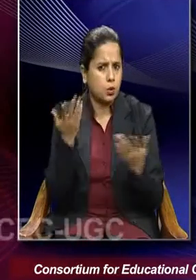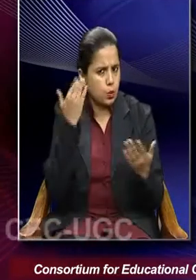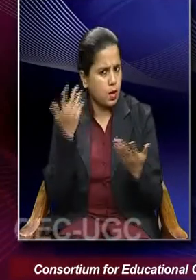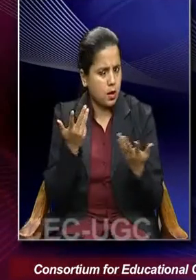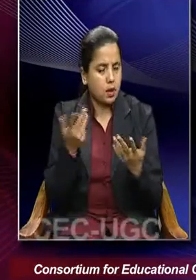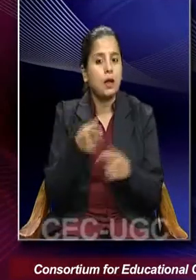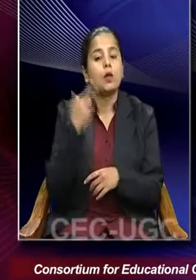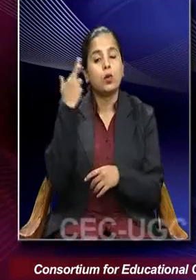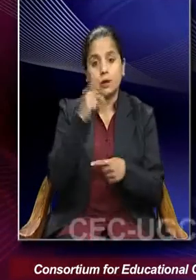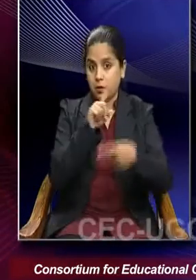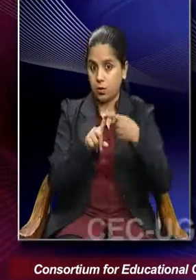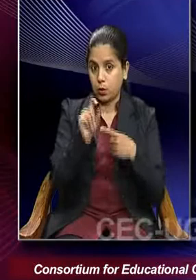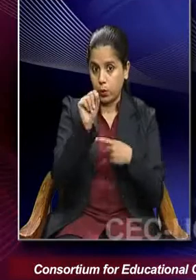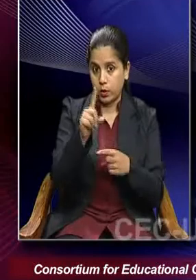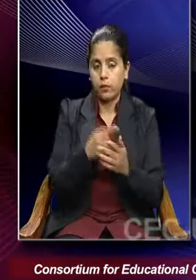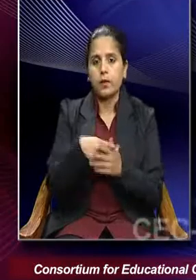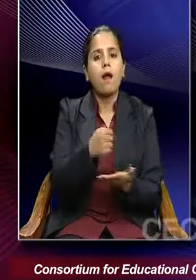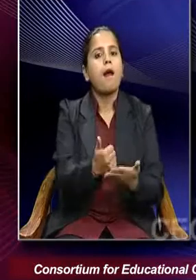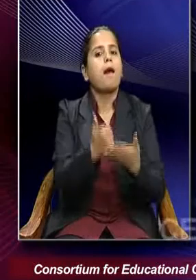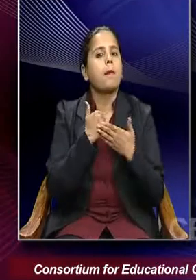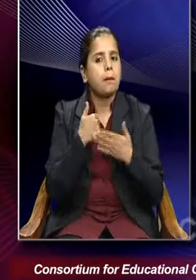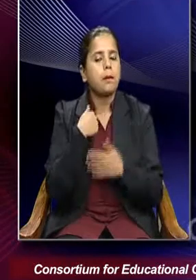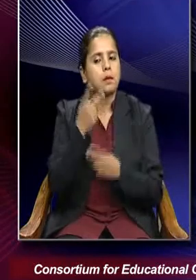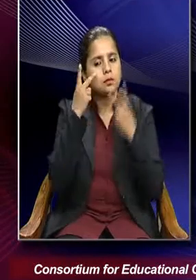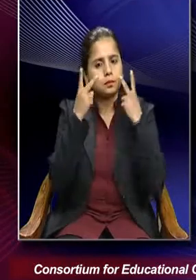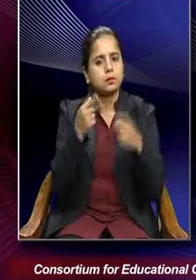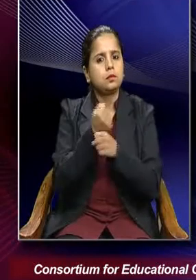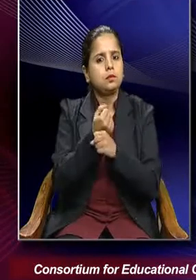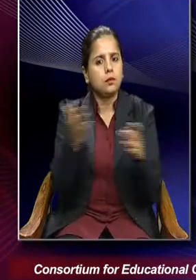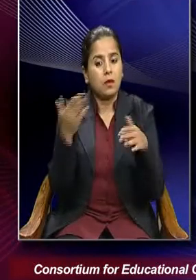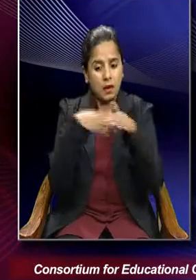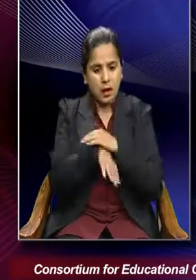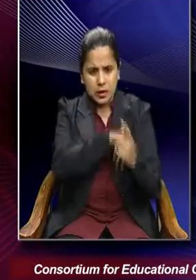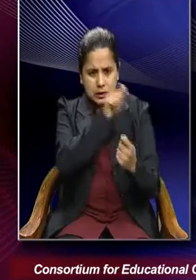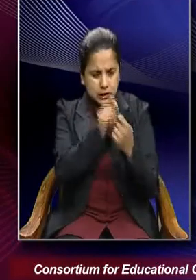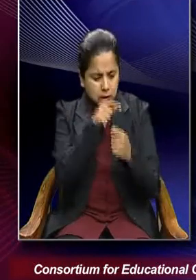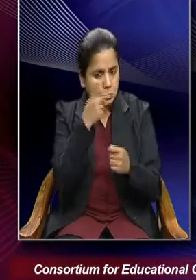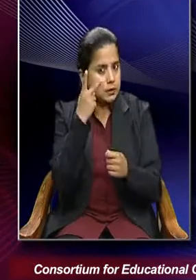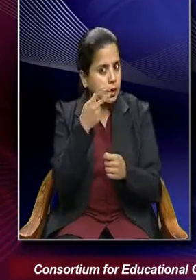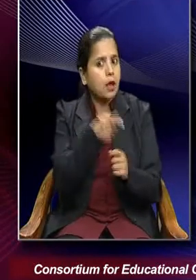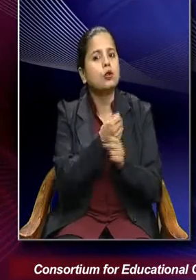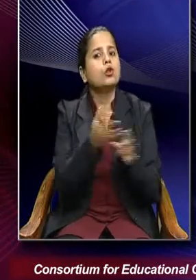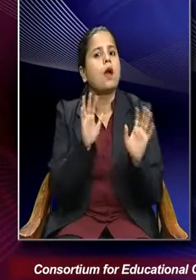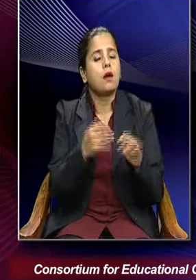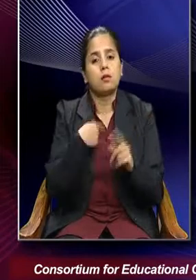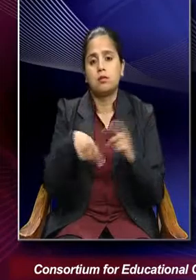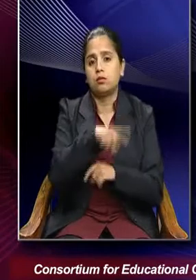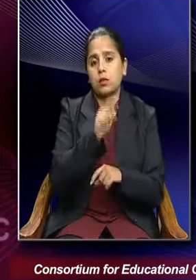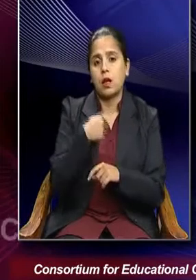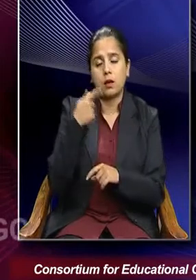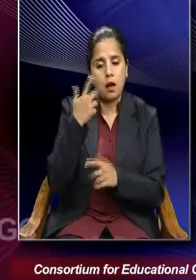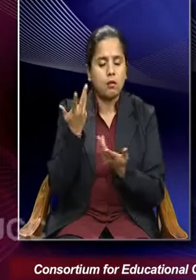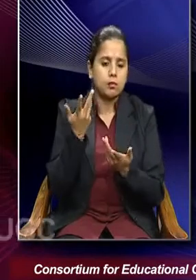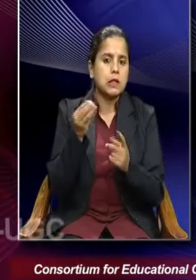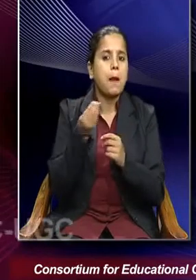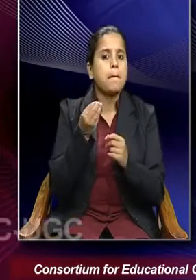reason is that it helps us to see the general in particular. So we have to kind of arrive at